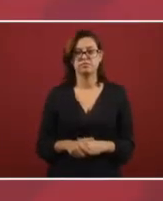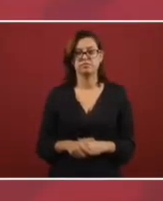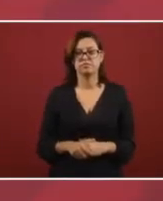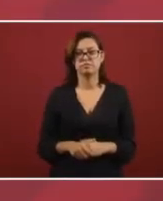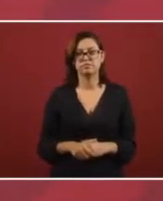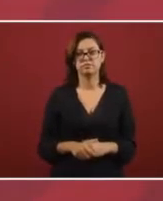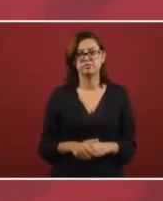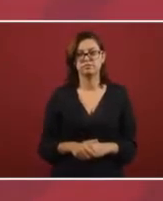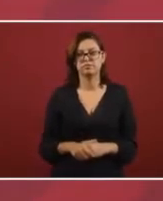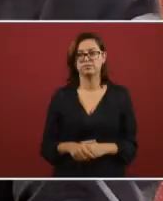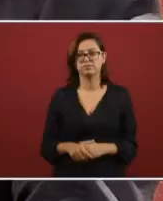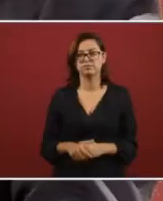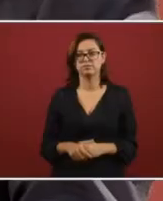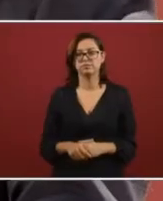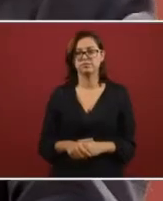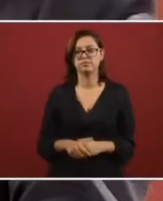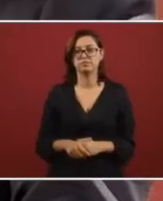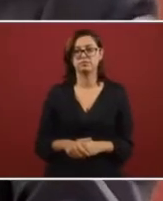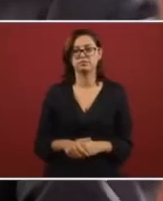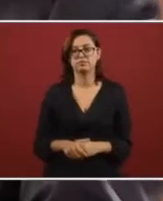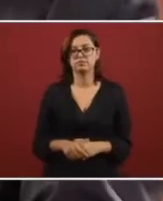was already coming out.